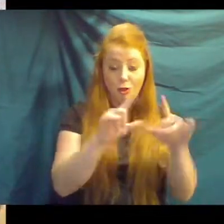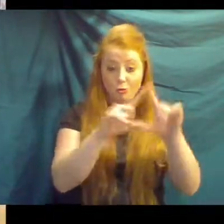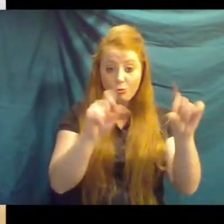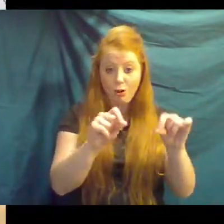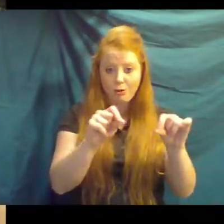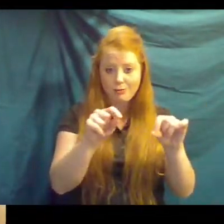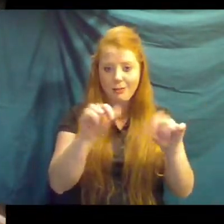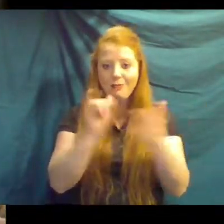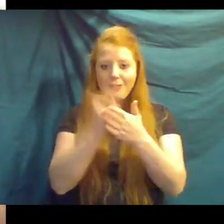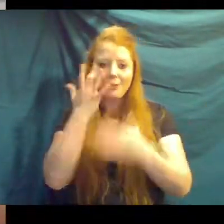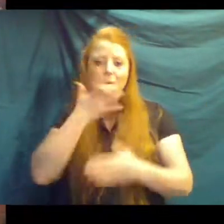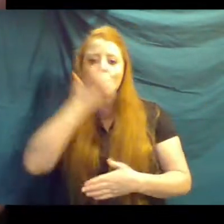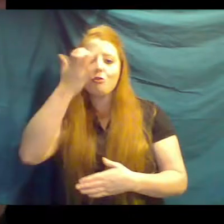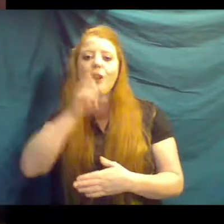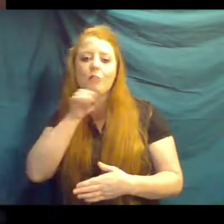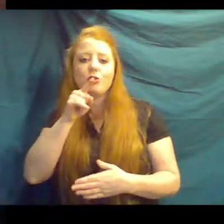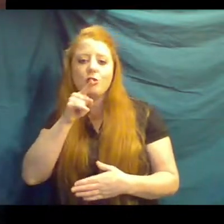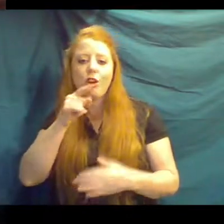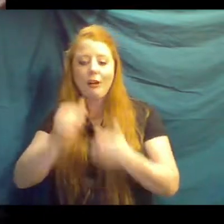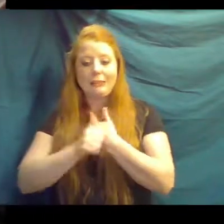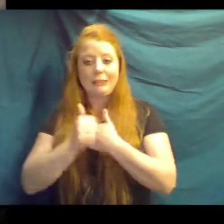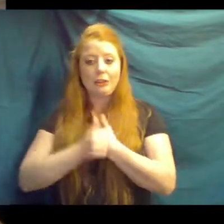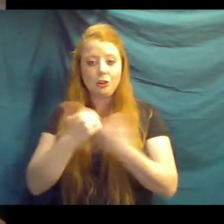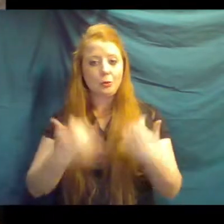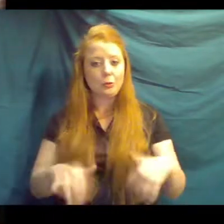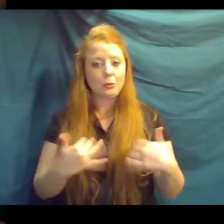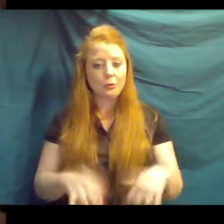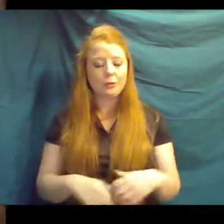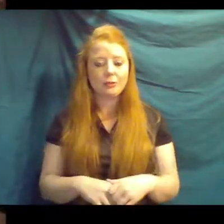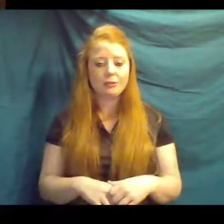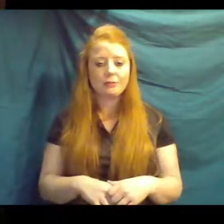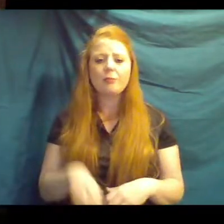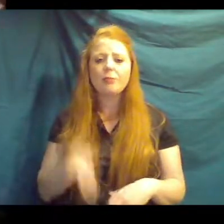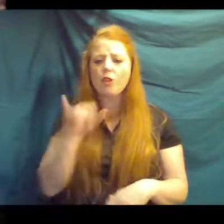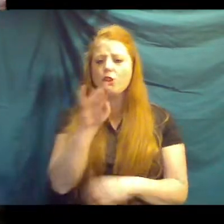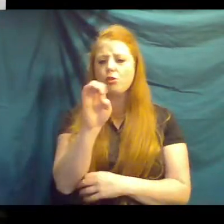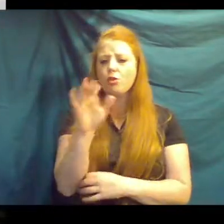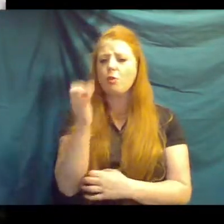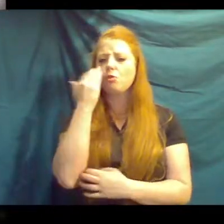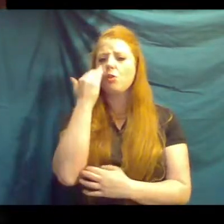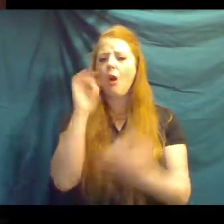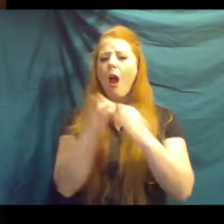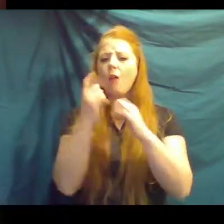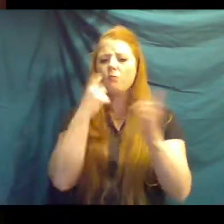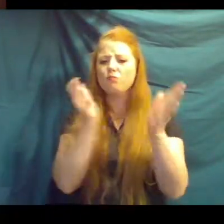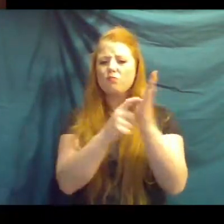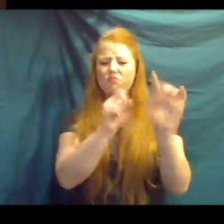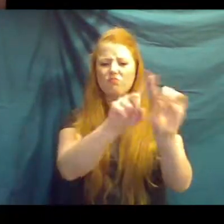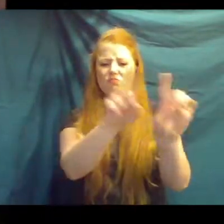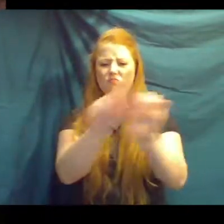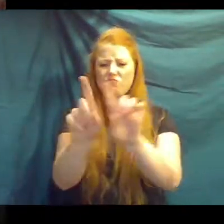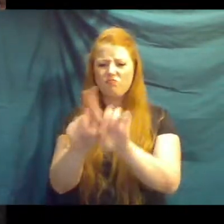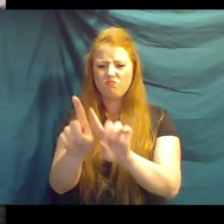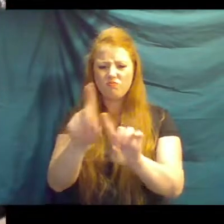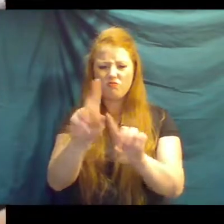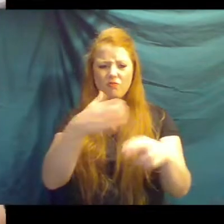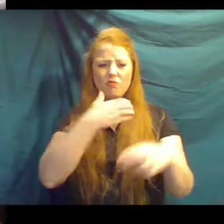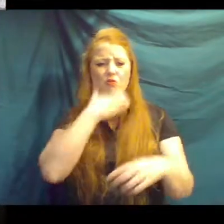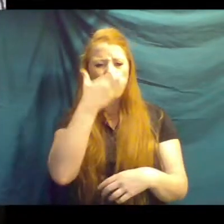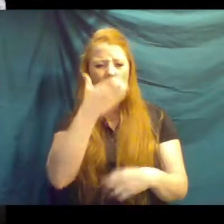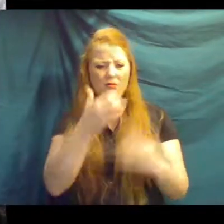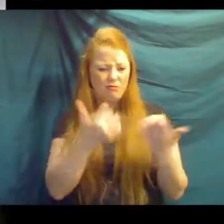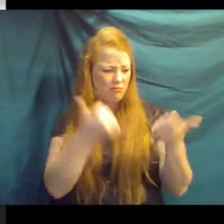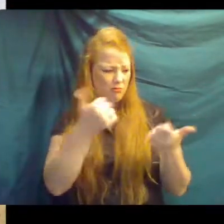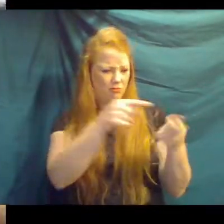endangered. Joe wants to know how you tell them apart. So the biggest way that we tell them apart is by their spots.